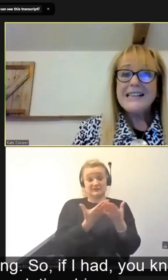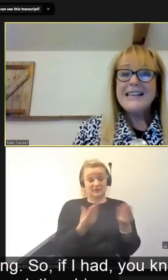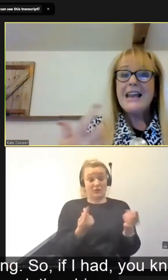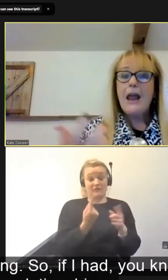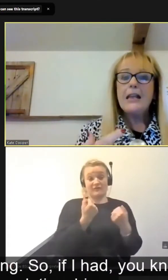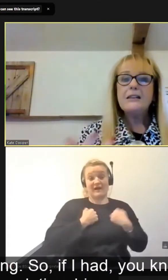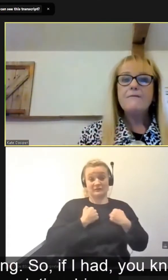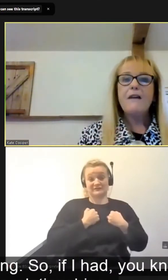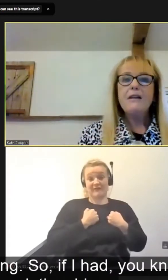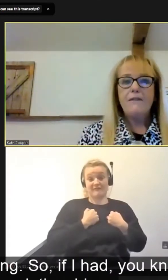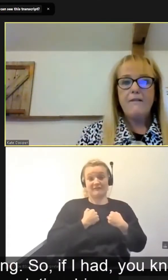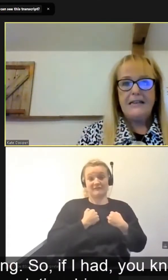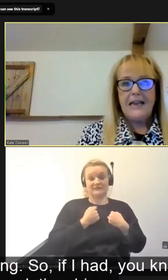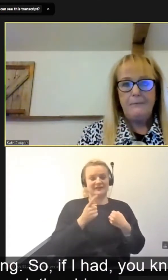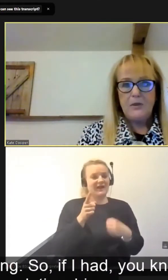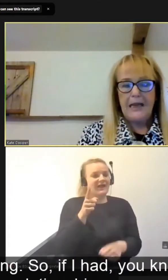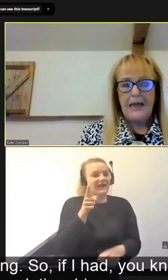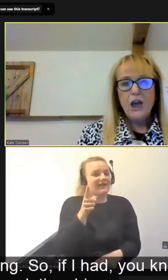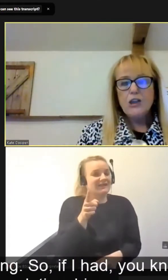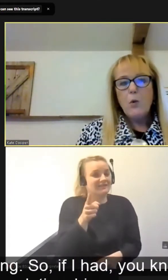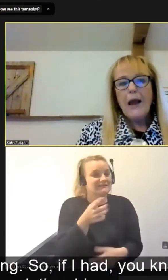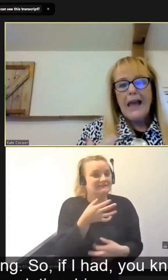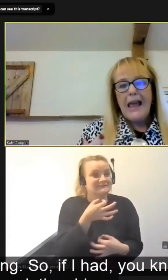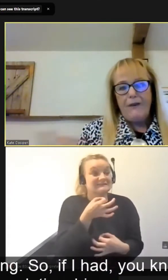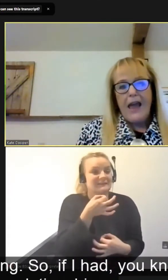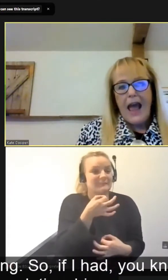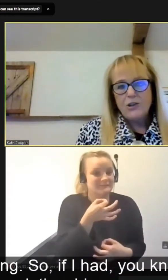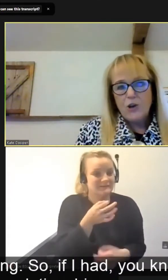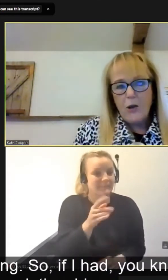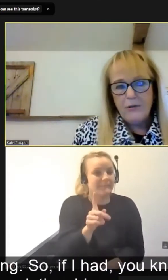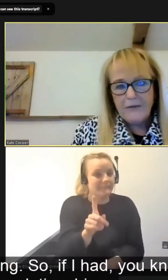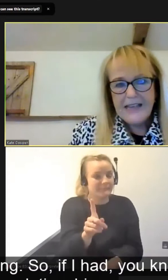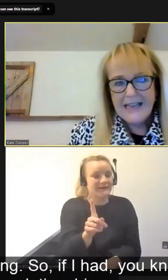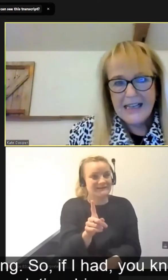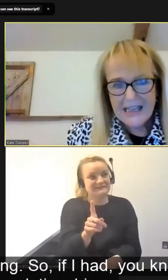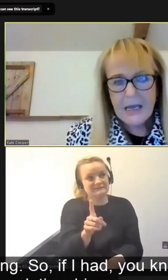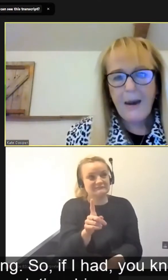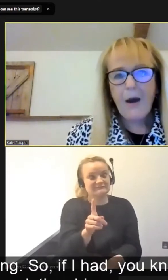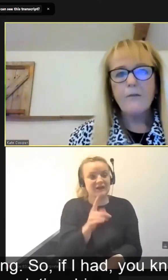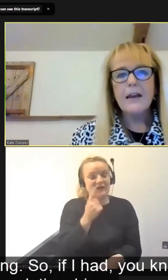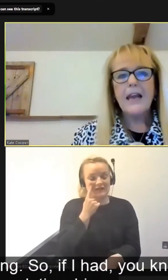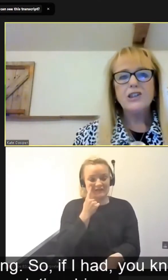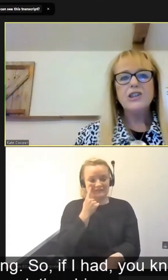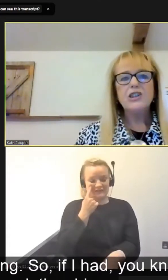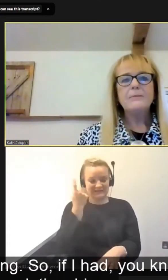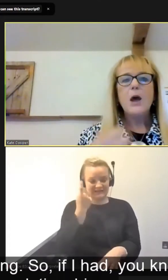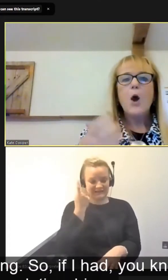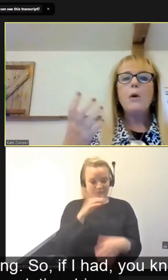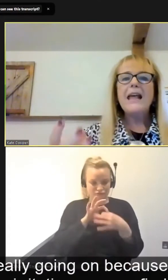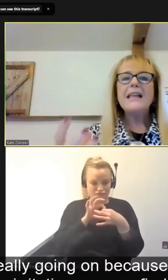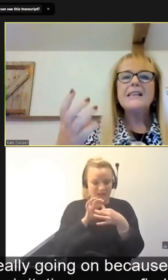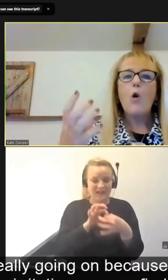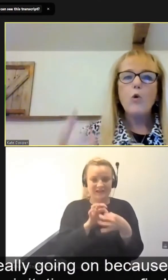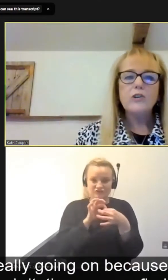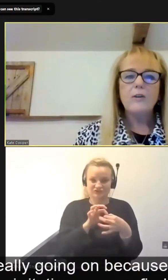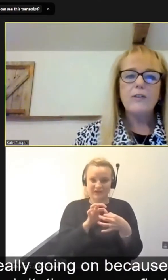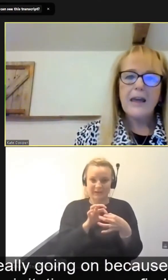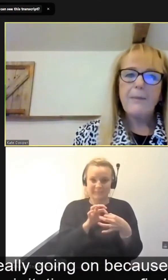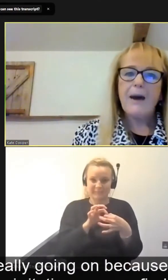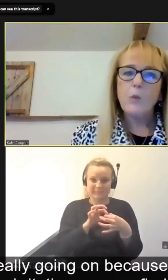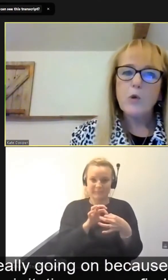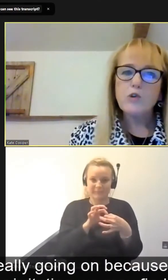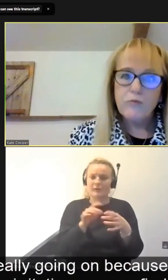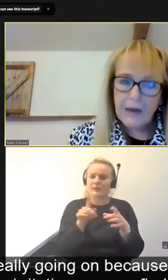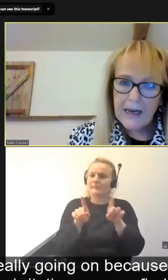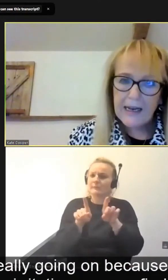that is, again, it's very, very tempting. So if I had, you know, I've said, let's think about our relationships, well, let's also